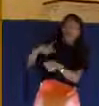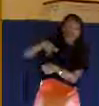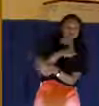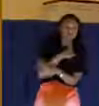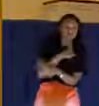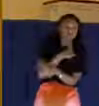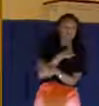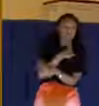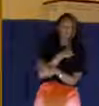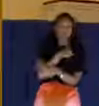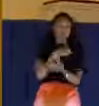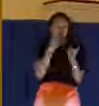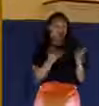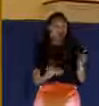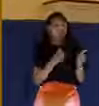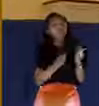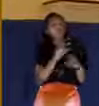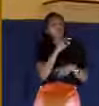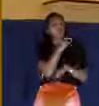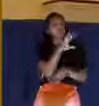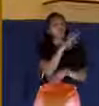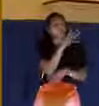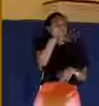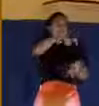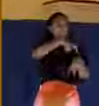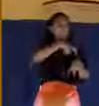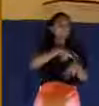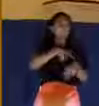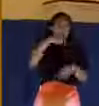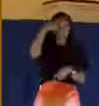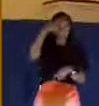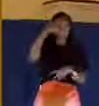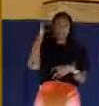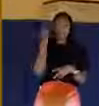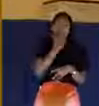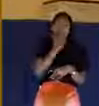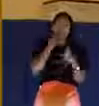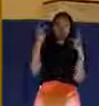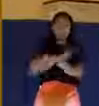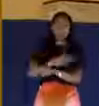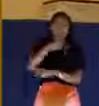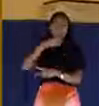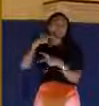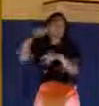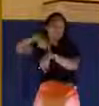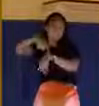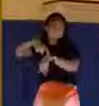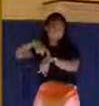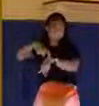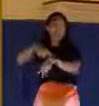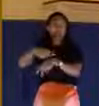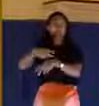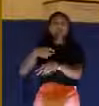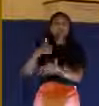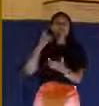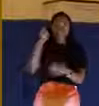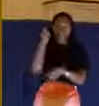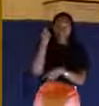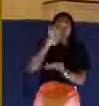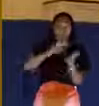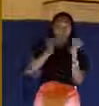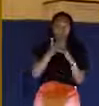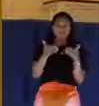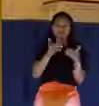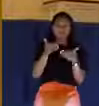shall they be done in the dry? So get the picture. Jesus is still moving along the Via Dolorosa. There's a multitude following.